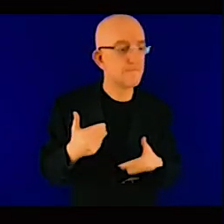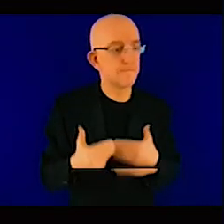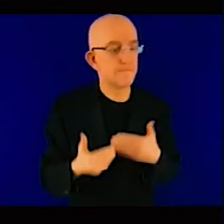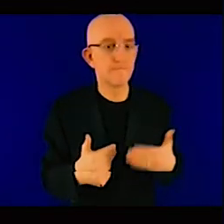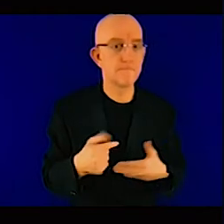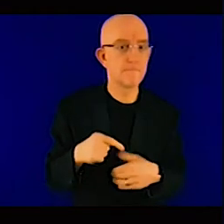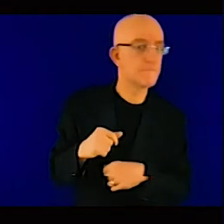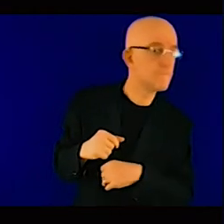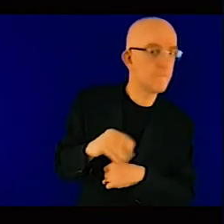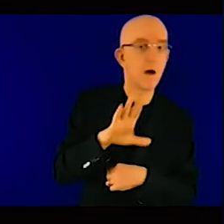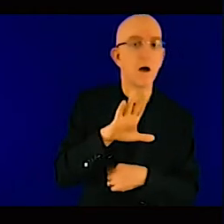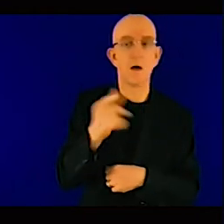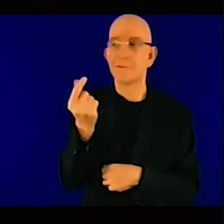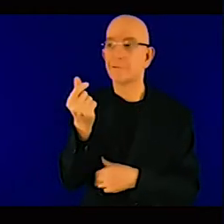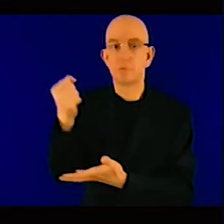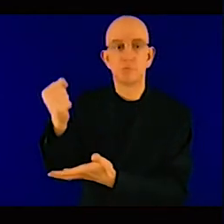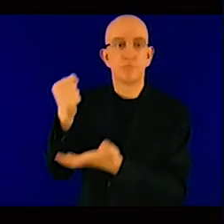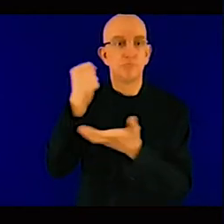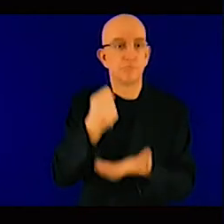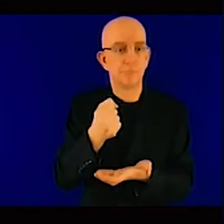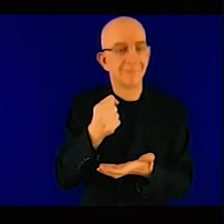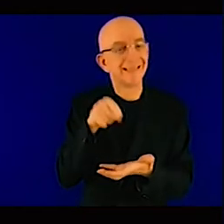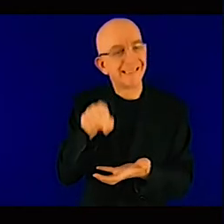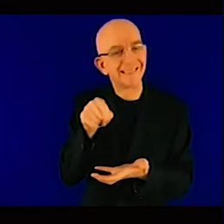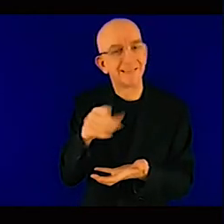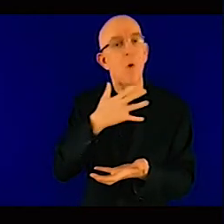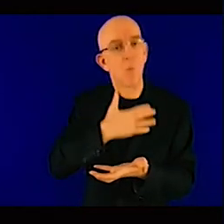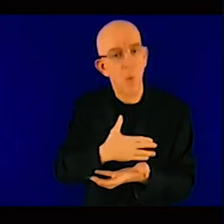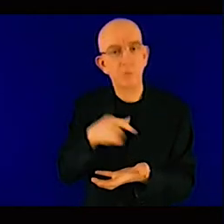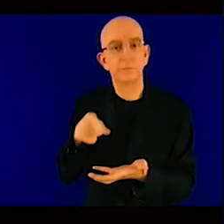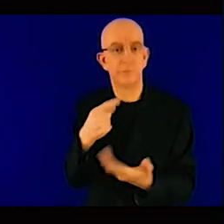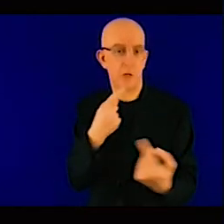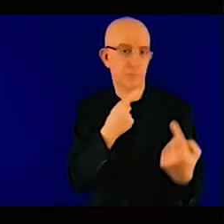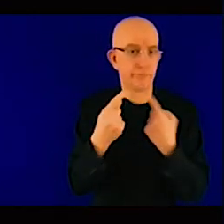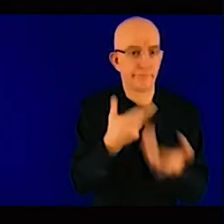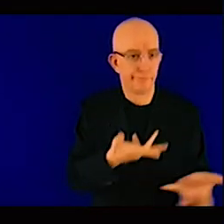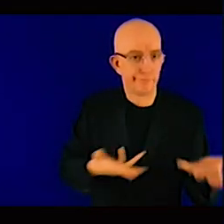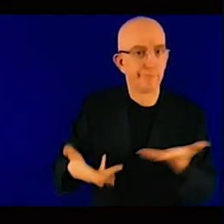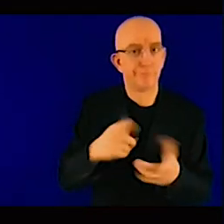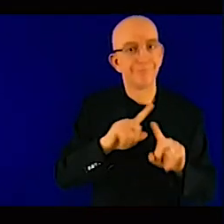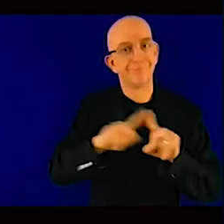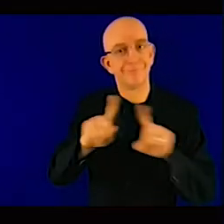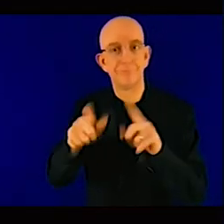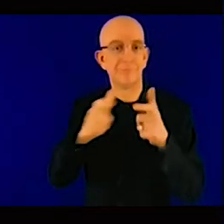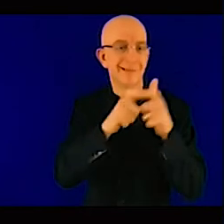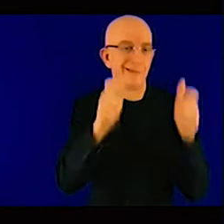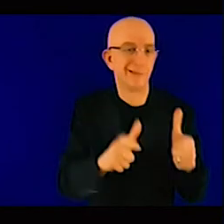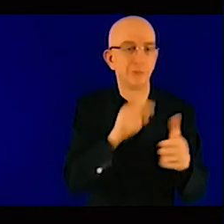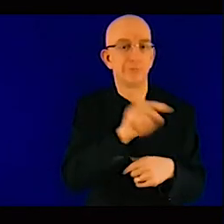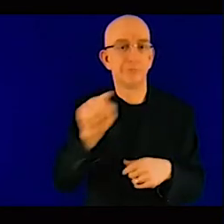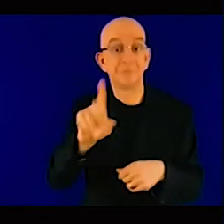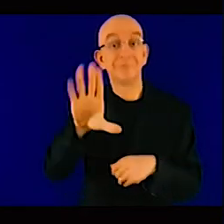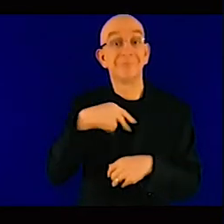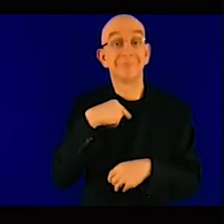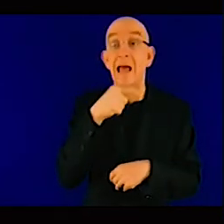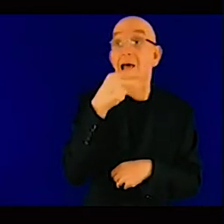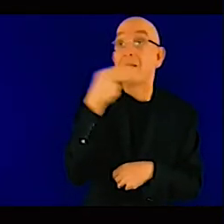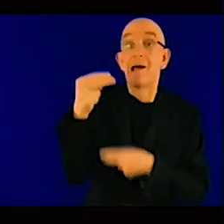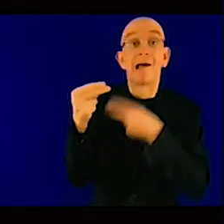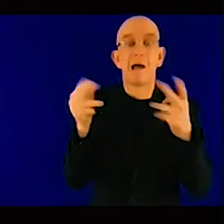I won't name names around some of these types of funds and what I find is that these funds sit with certain